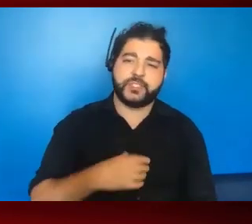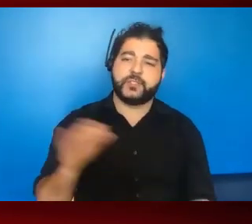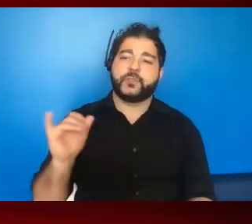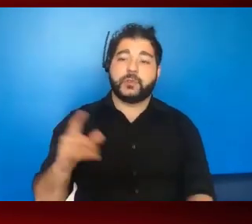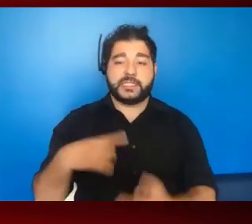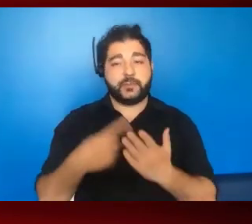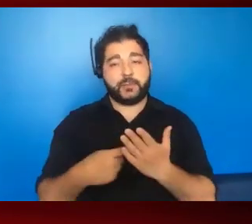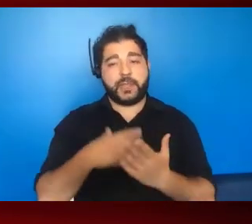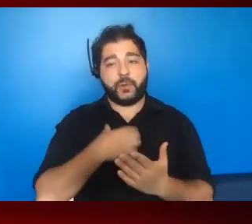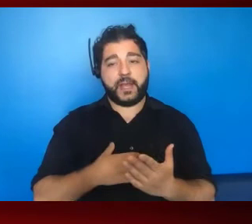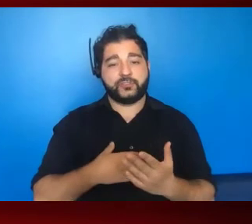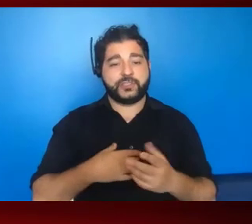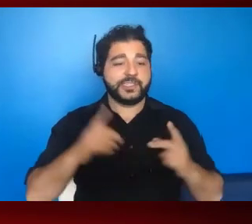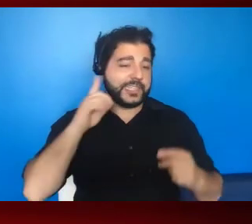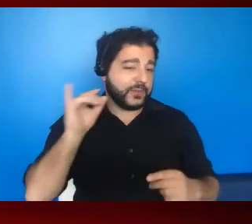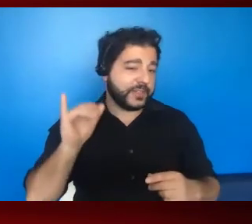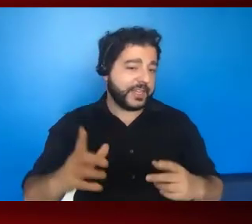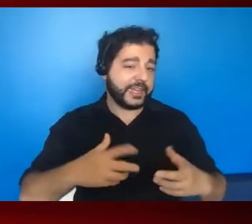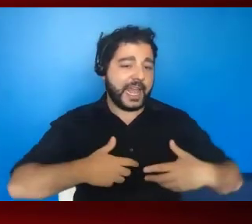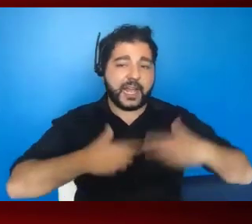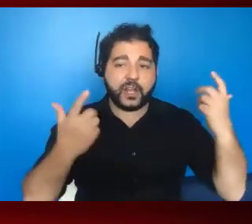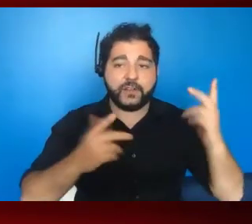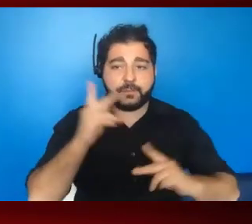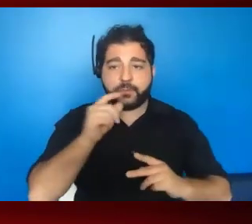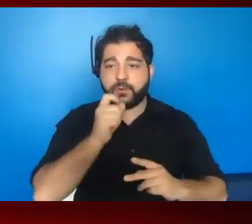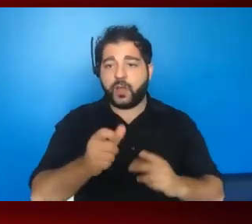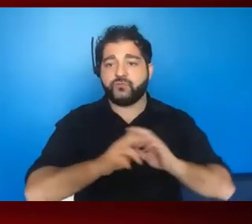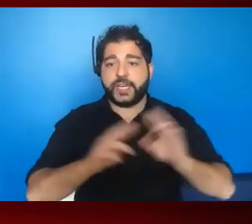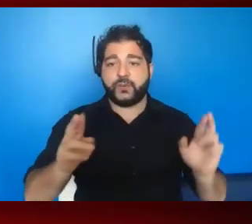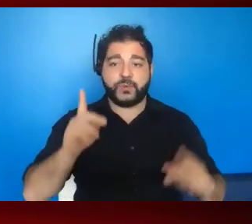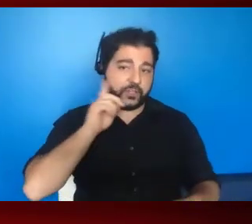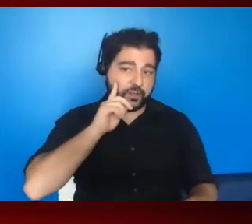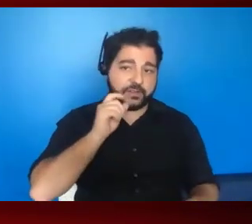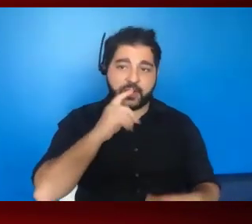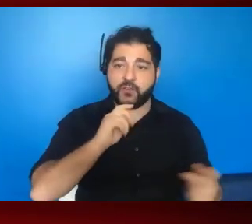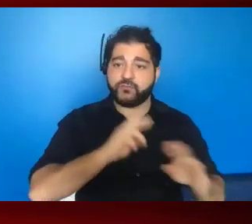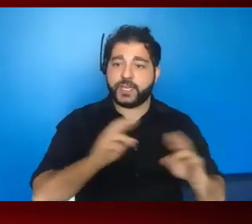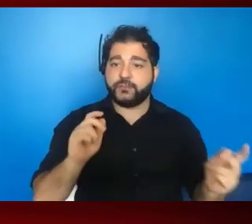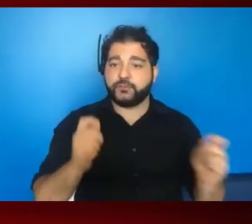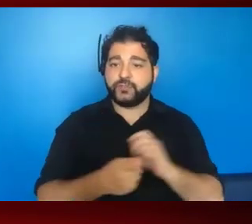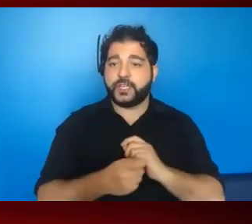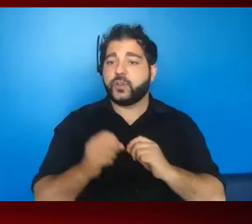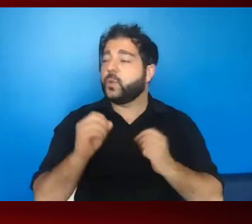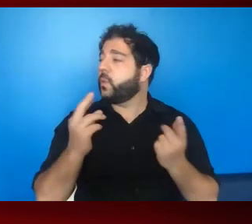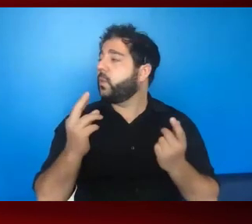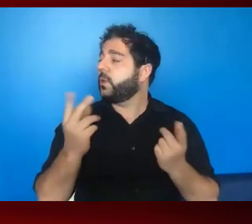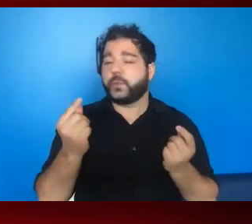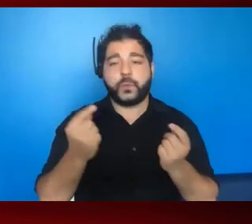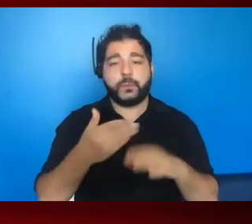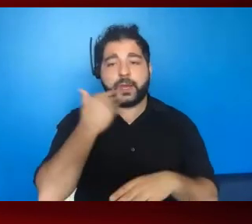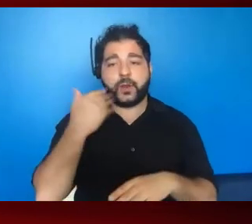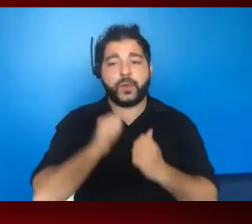passion comes off as anger for people who aren't ready to hear, you know, who aren't ready to change or do better with their policies.